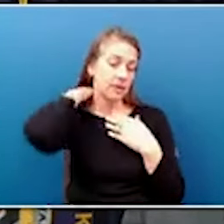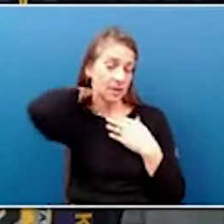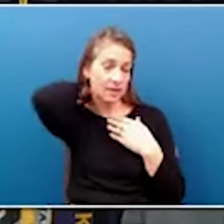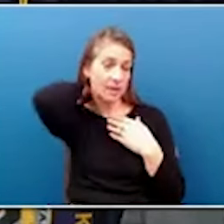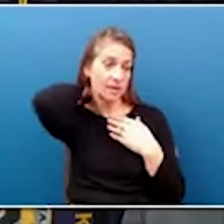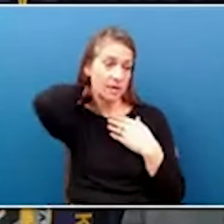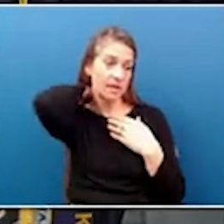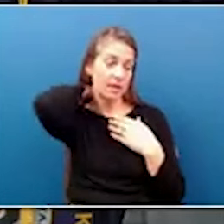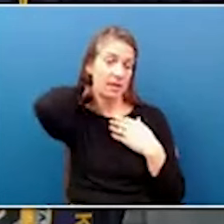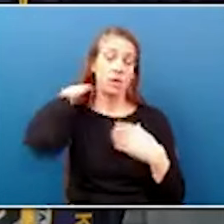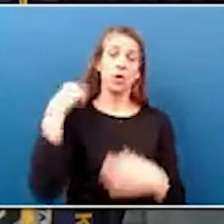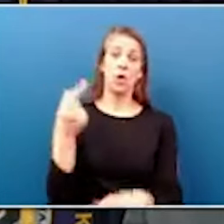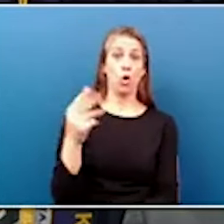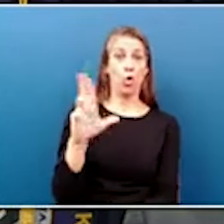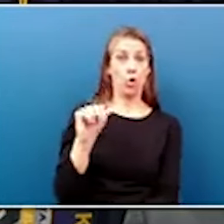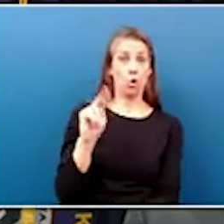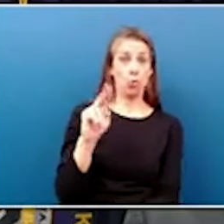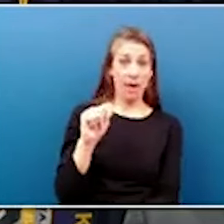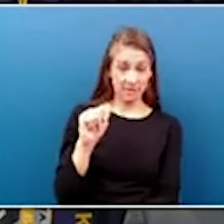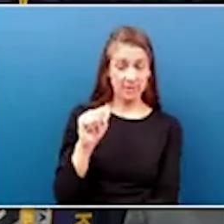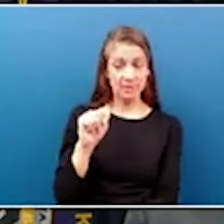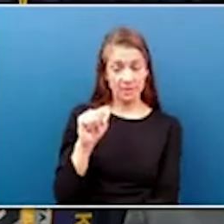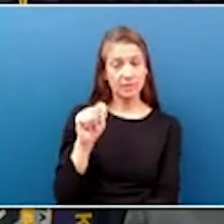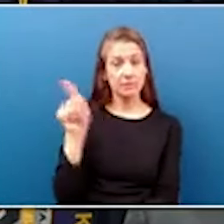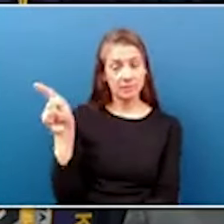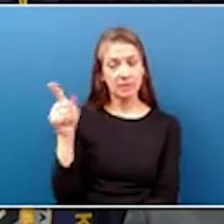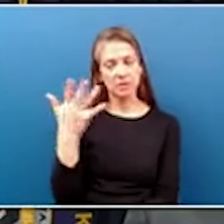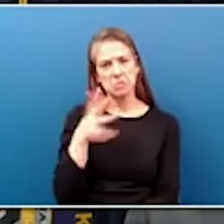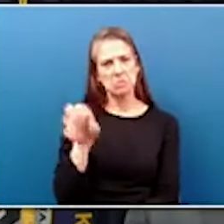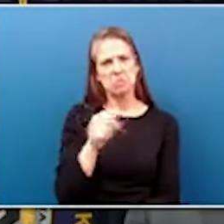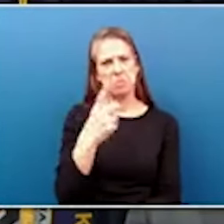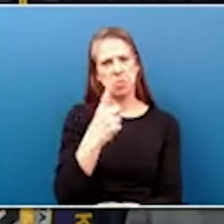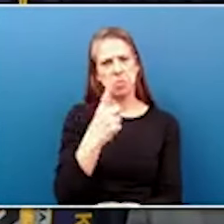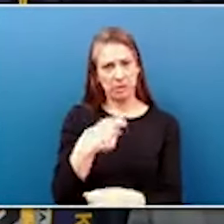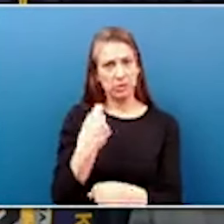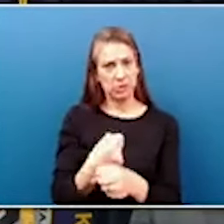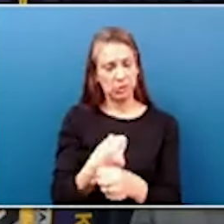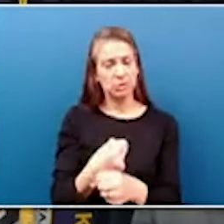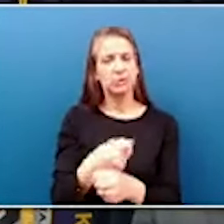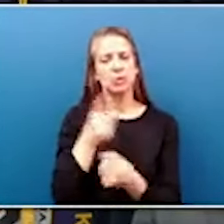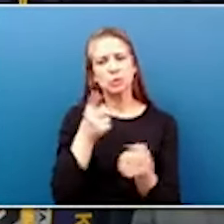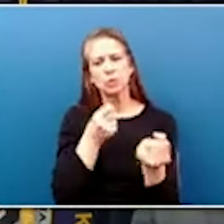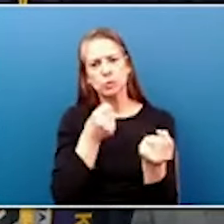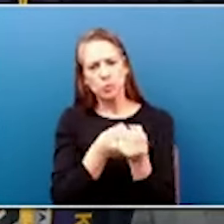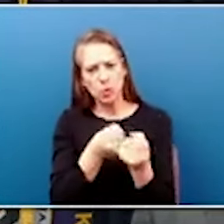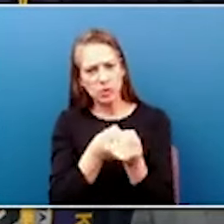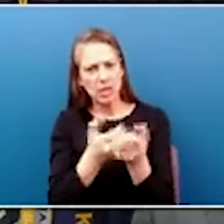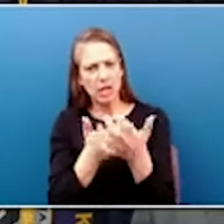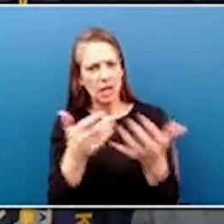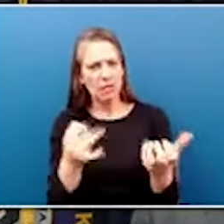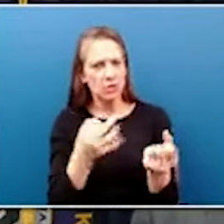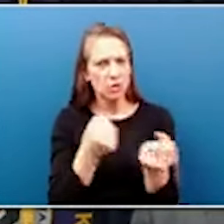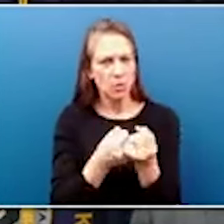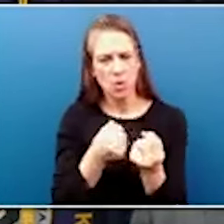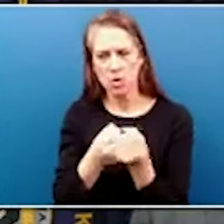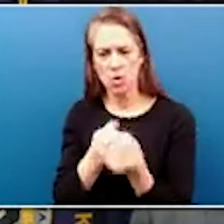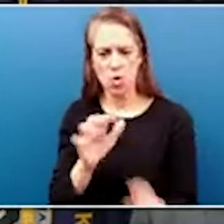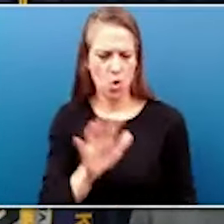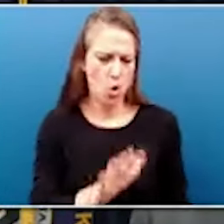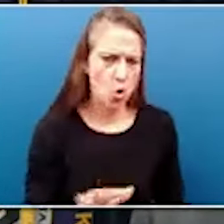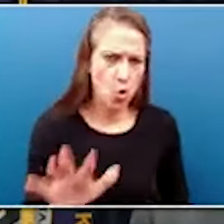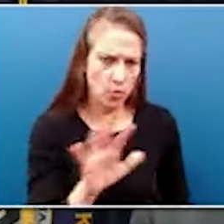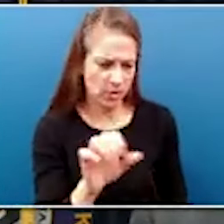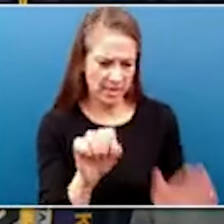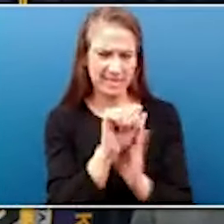a effort that's been taking close to a year, and it's involved support and incredible support throughout the state and throughout